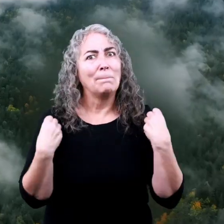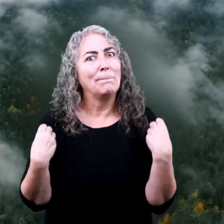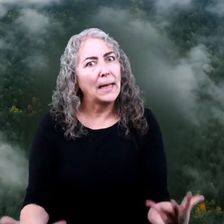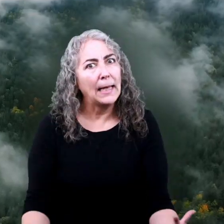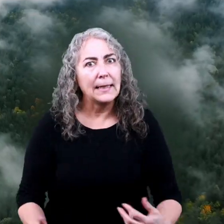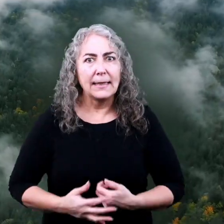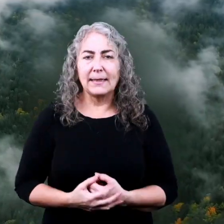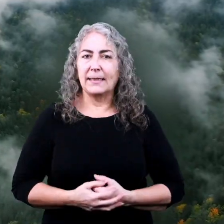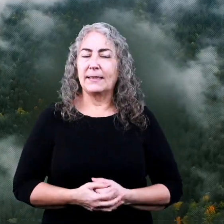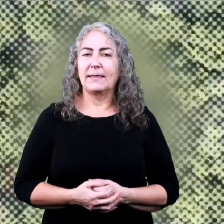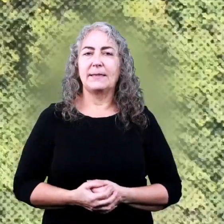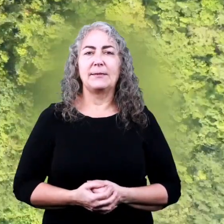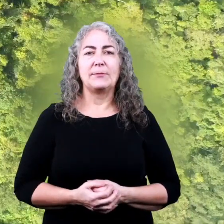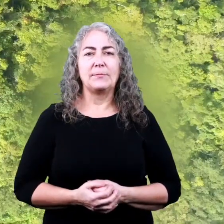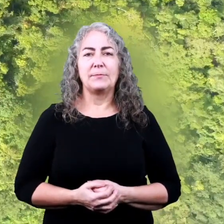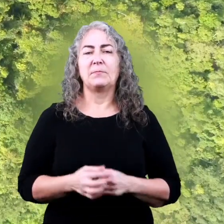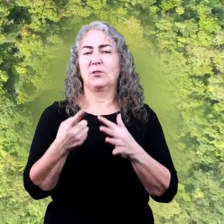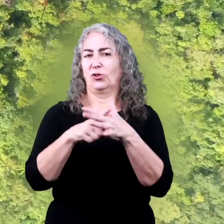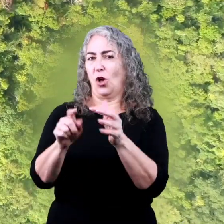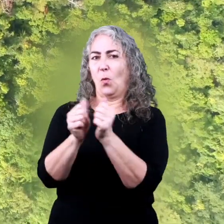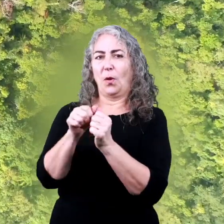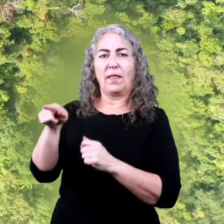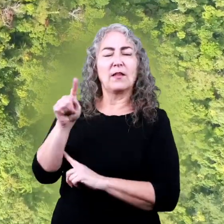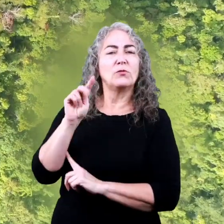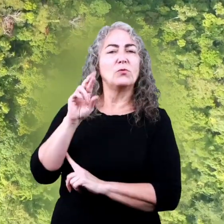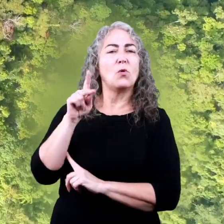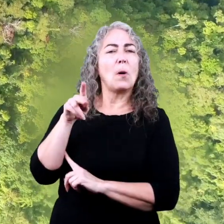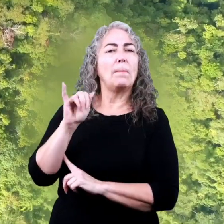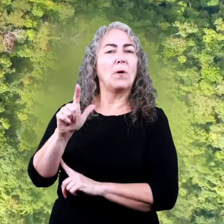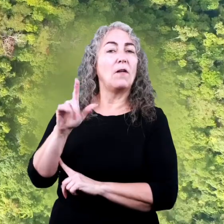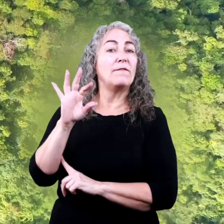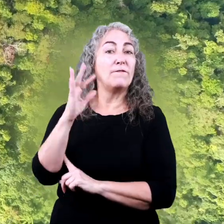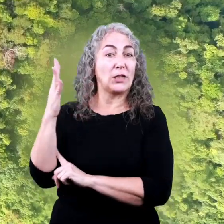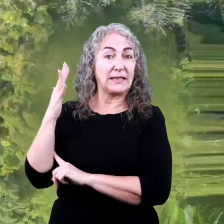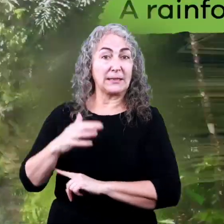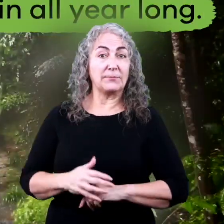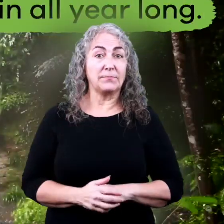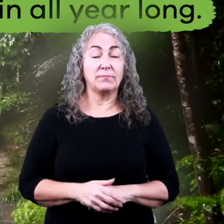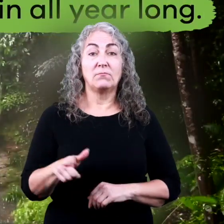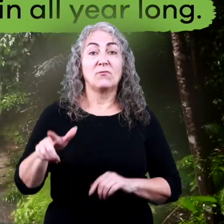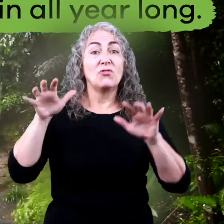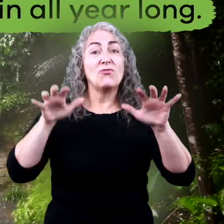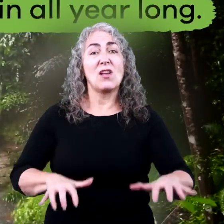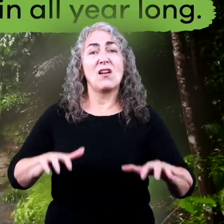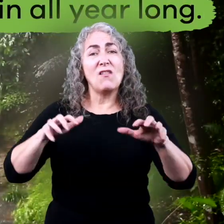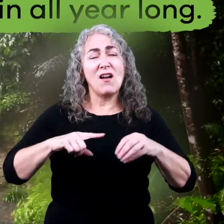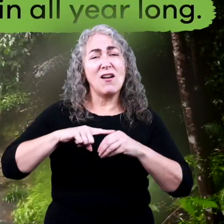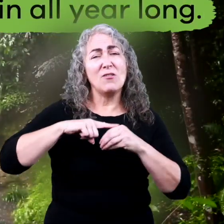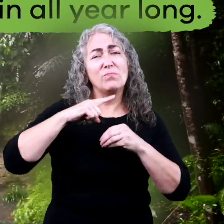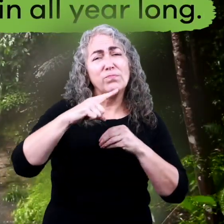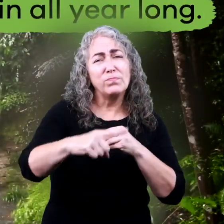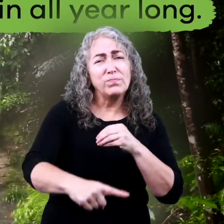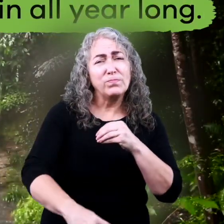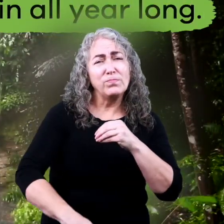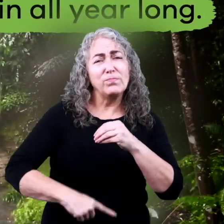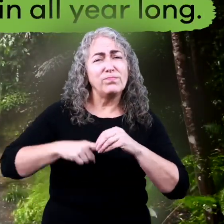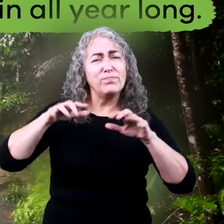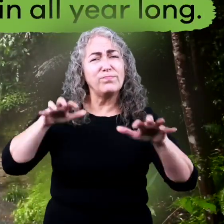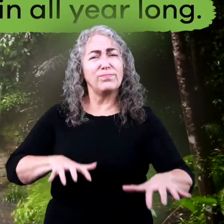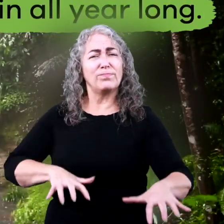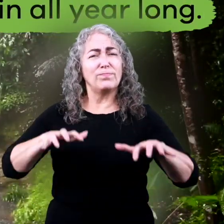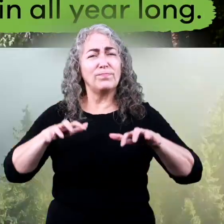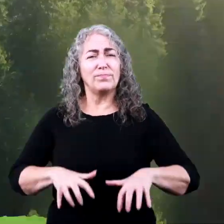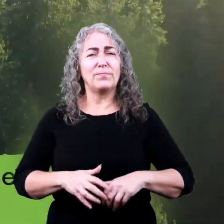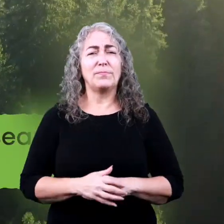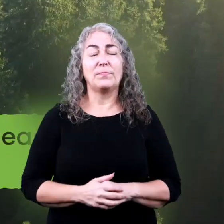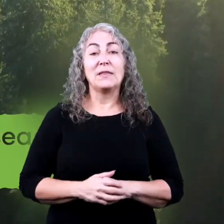many! Let's begin with tropical forests. A rainforest gets rain all year long,